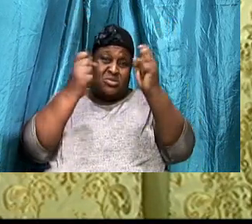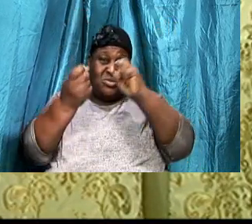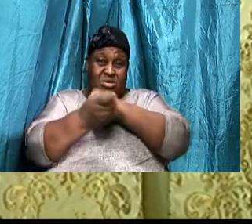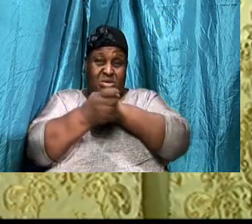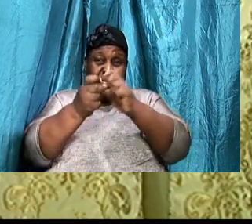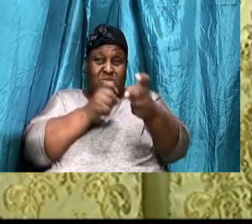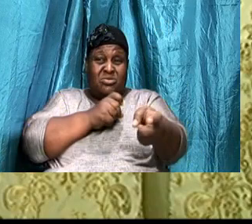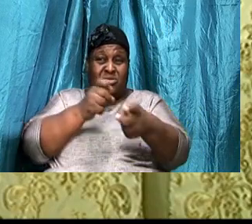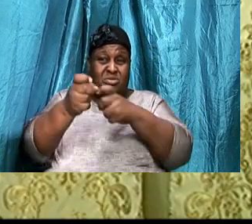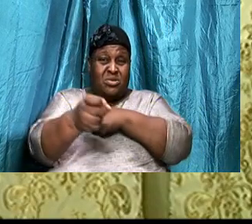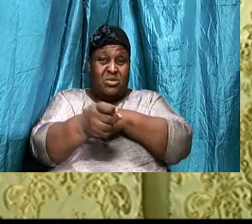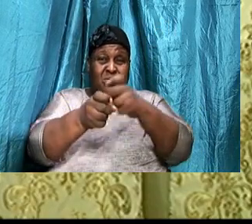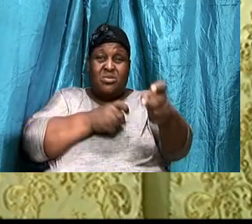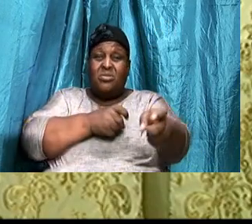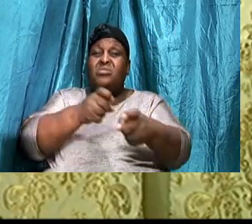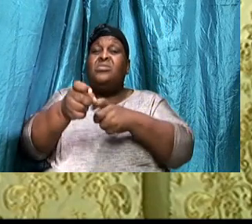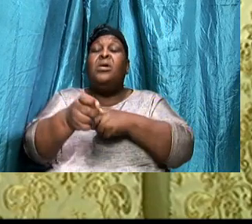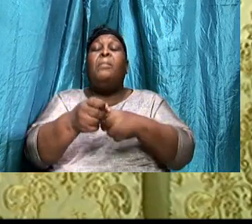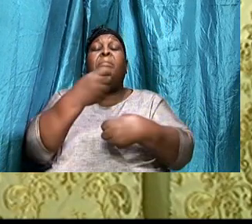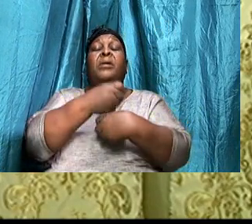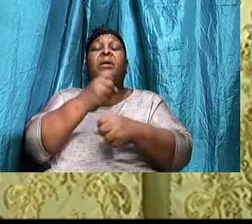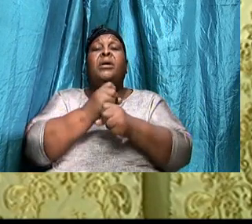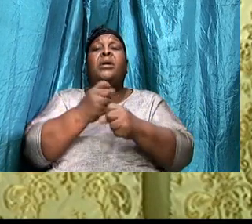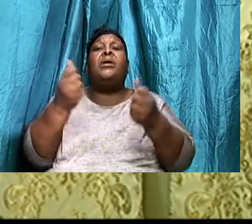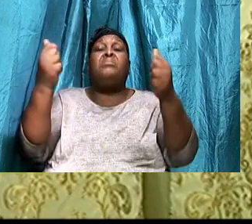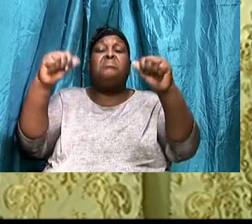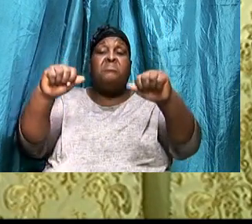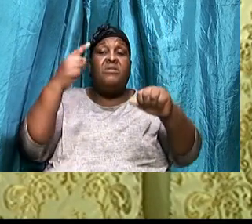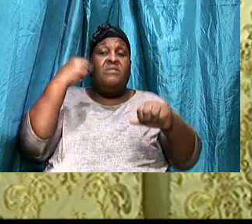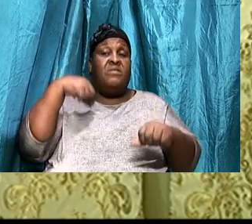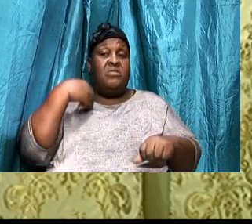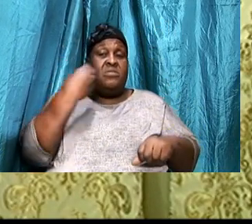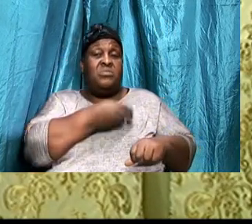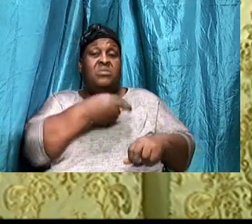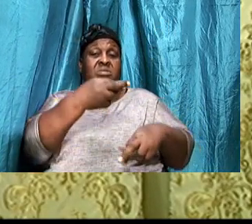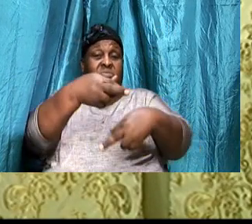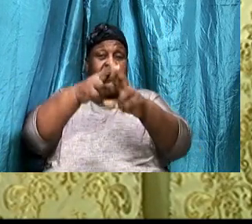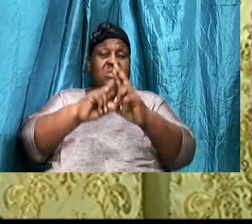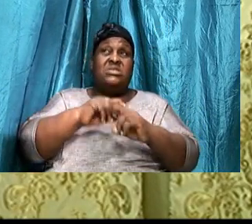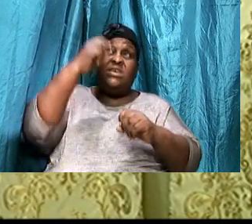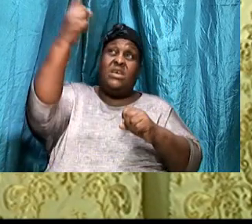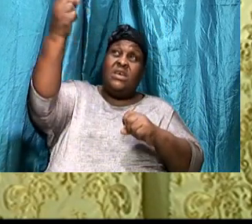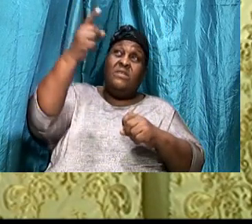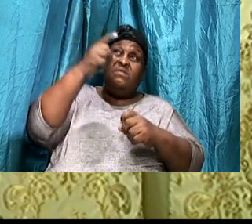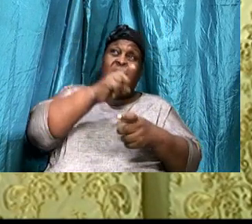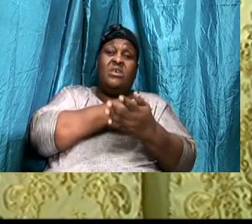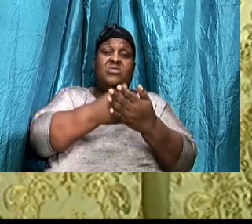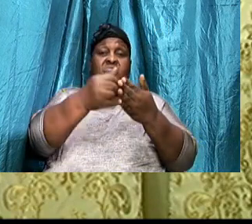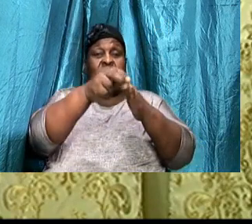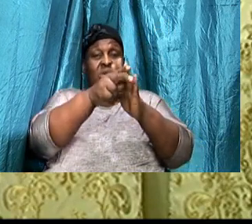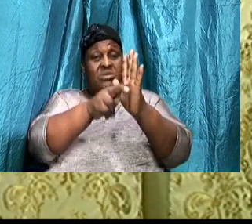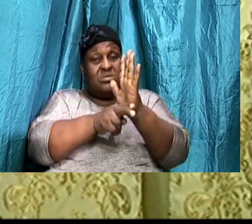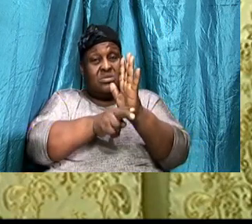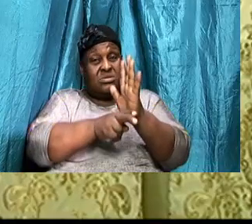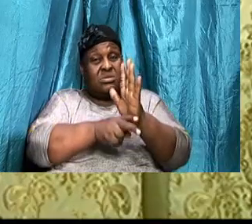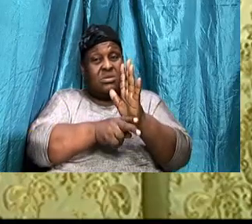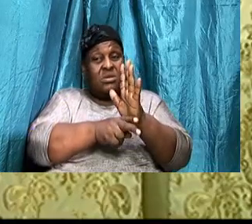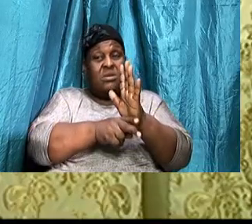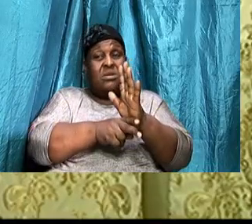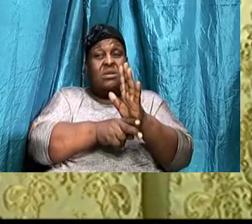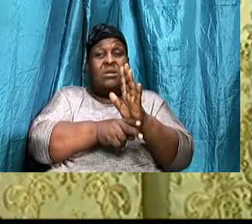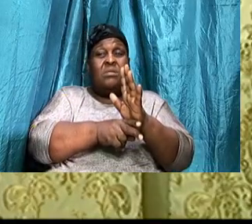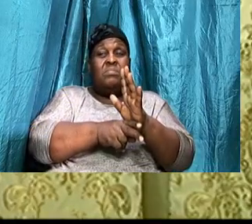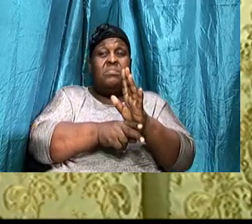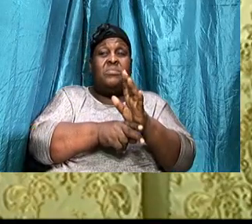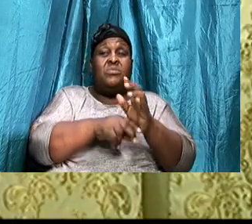made it possible, For us, To receive, His righteousness, And thereby, Be reconciled, To God,